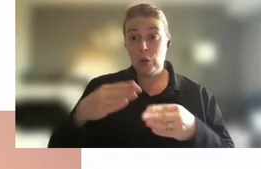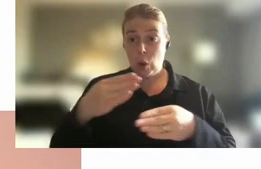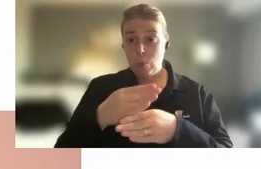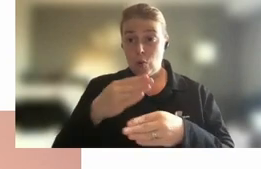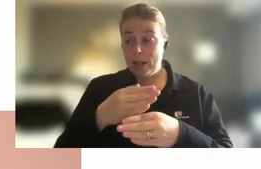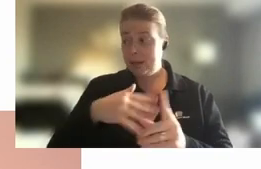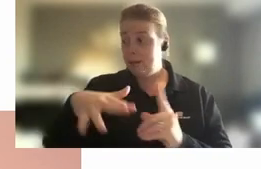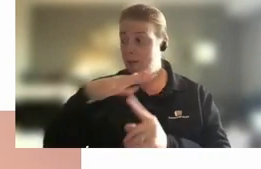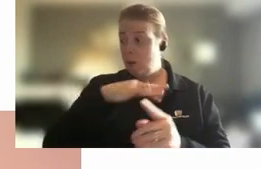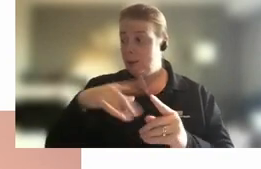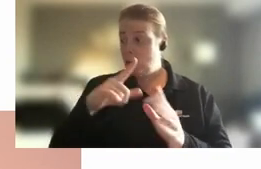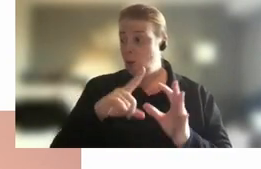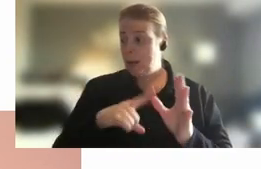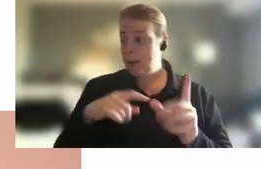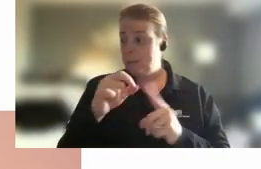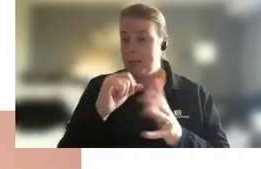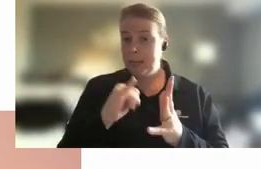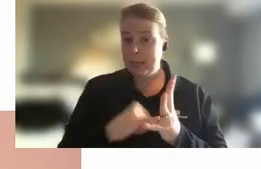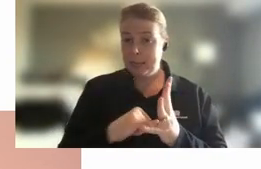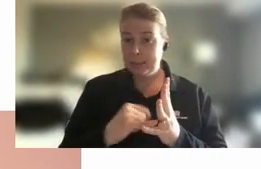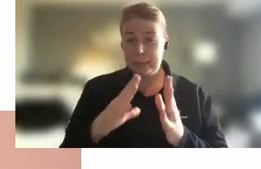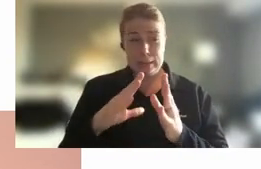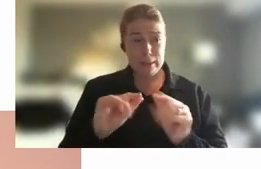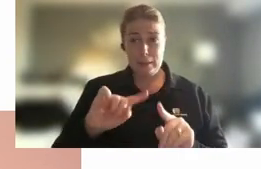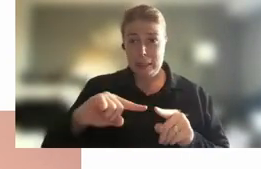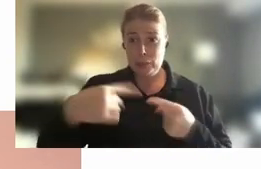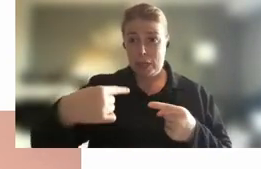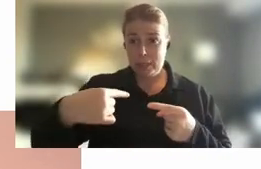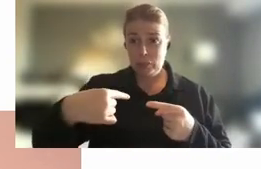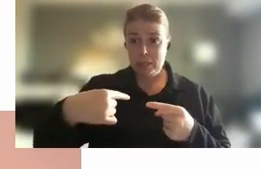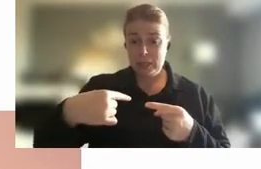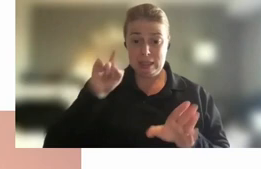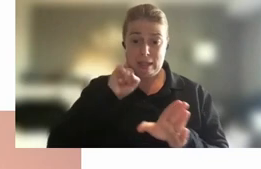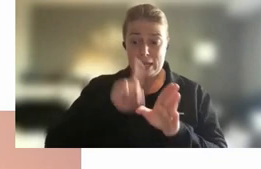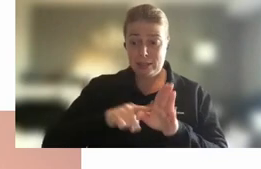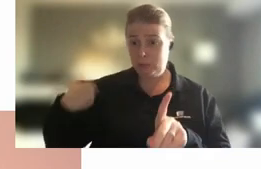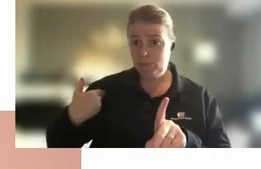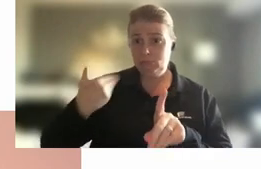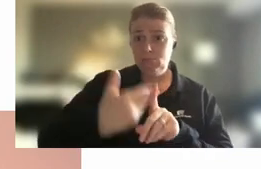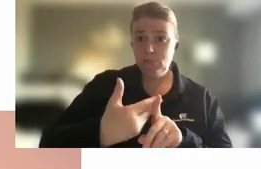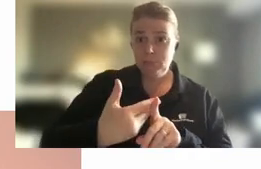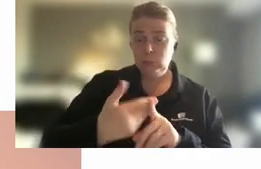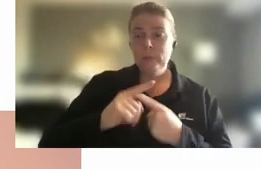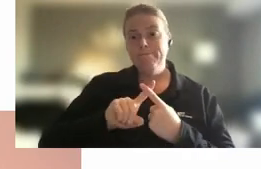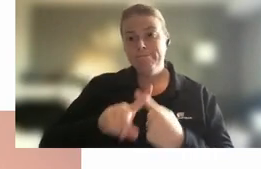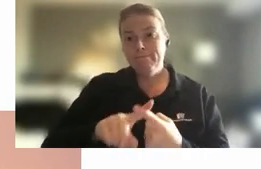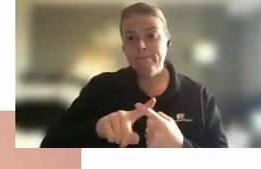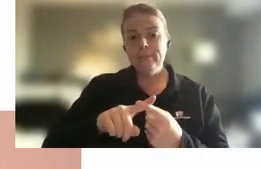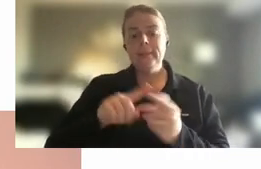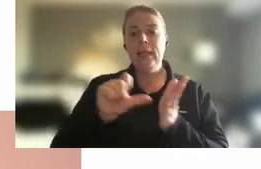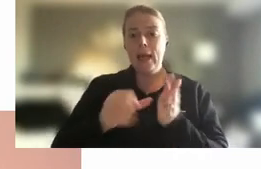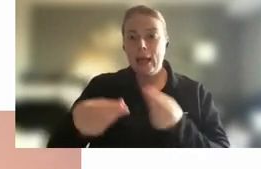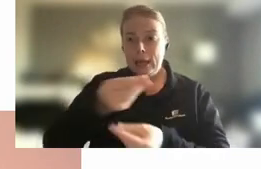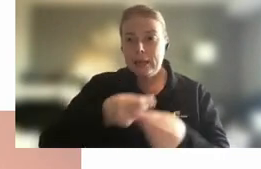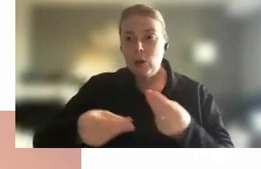just some of the challenges over the last year of course we had the ongoing economic and social challenges from the after